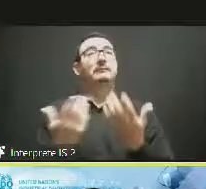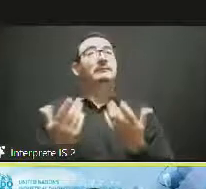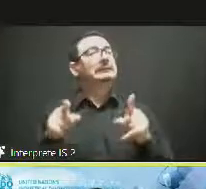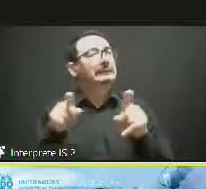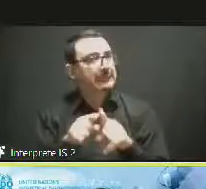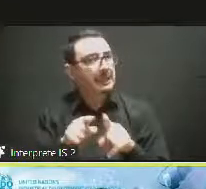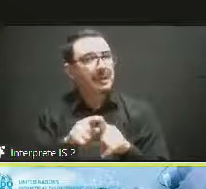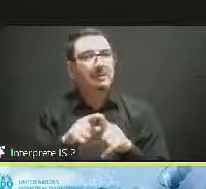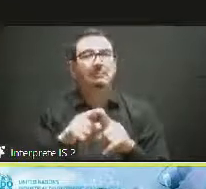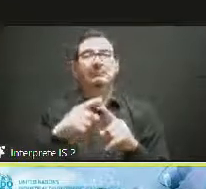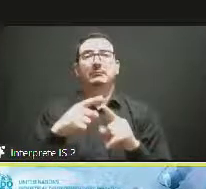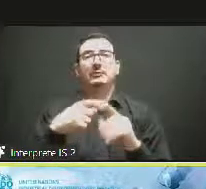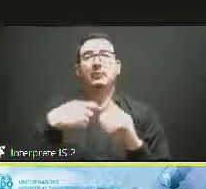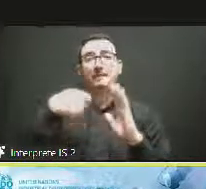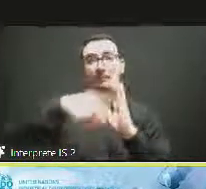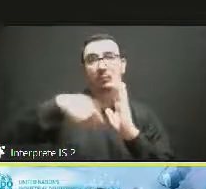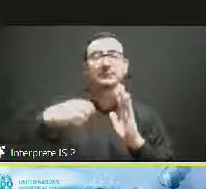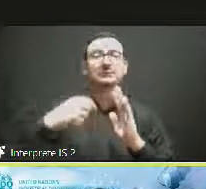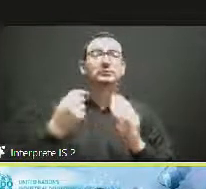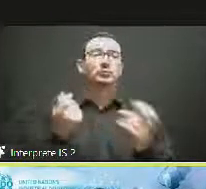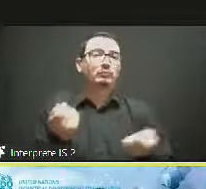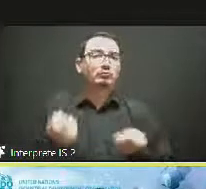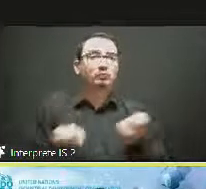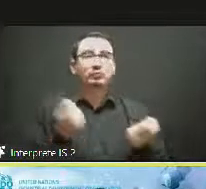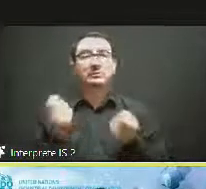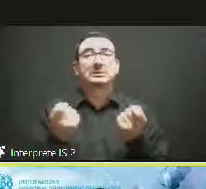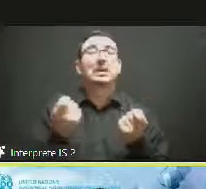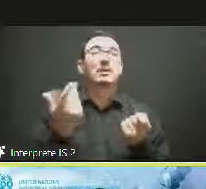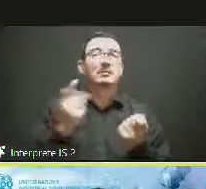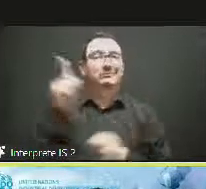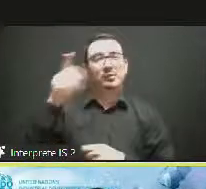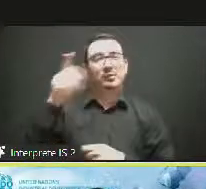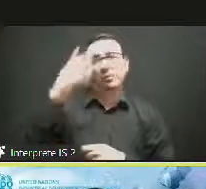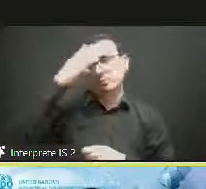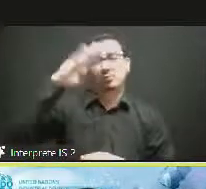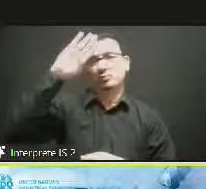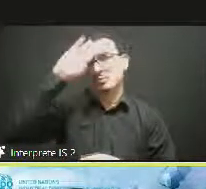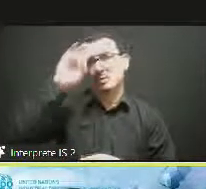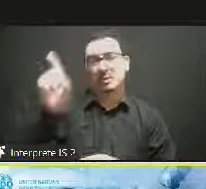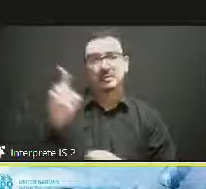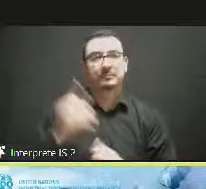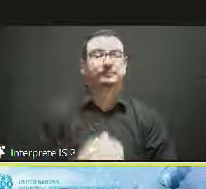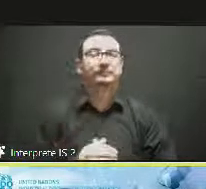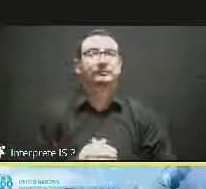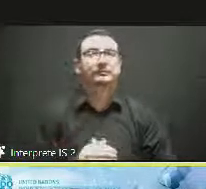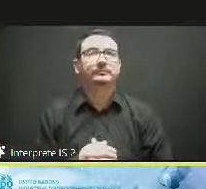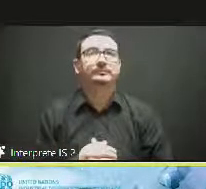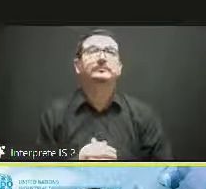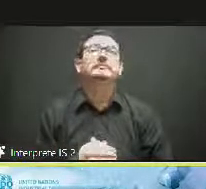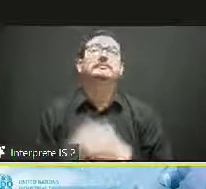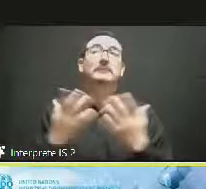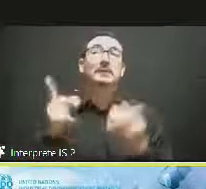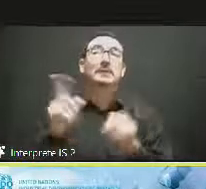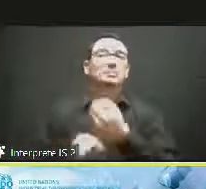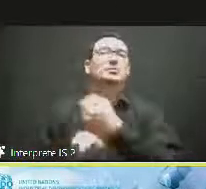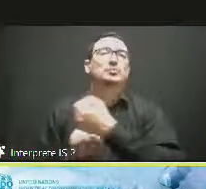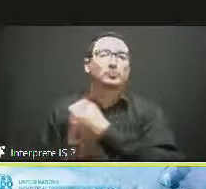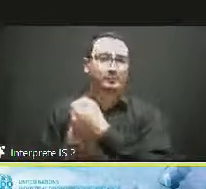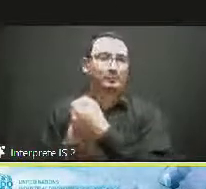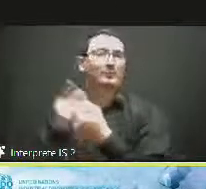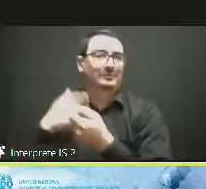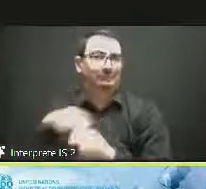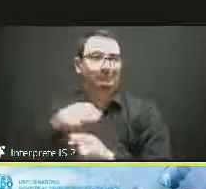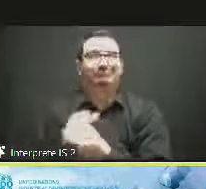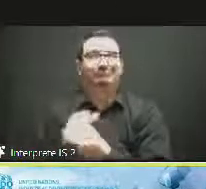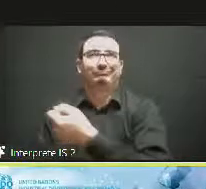We have supported several stakeholders along the value chain of the music industry in the